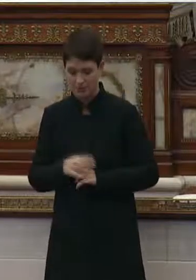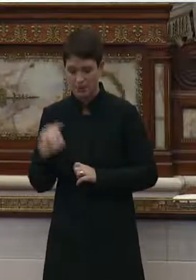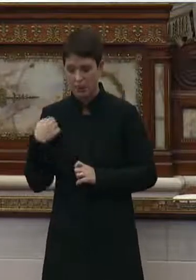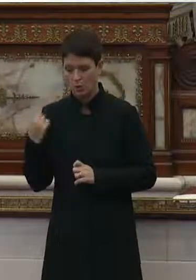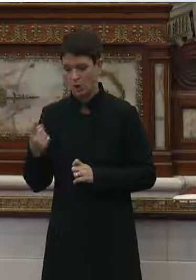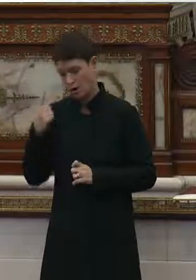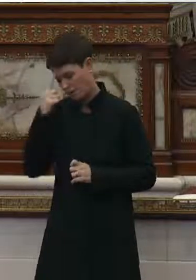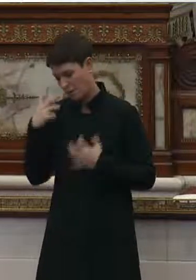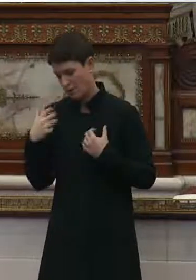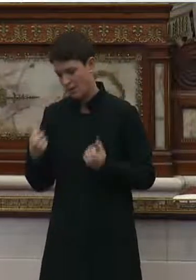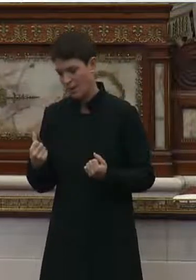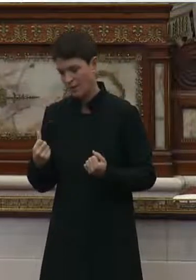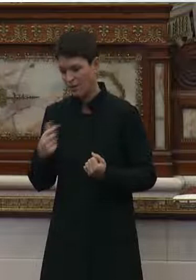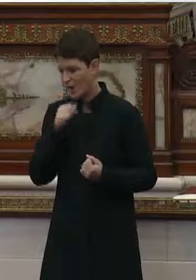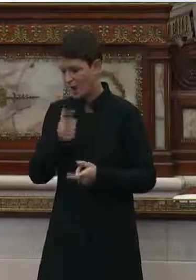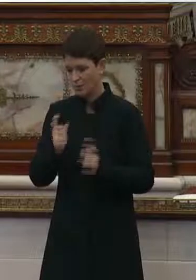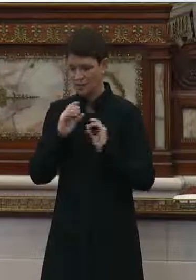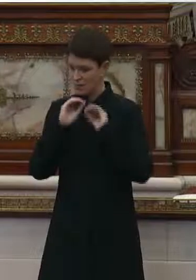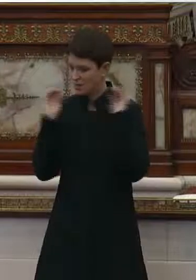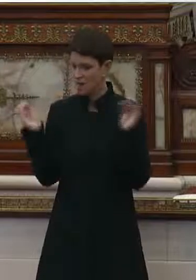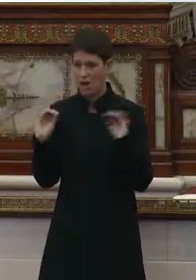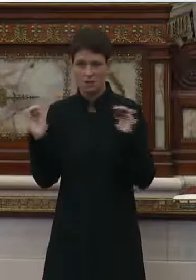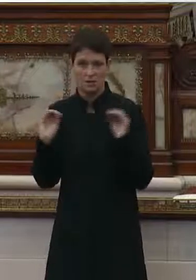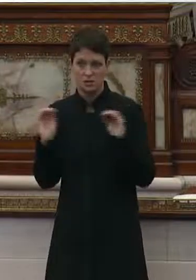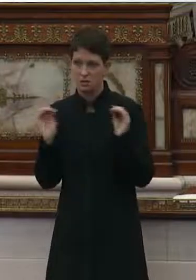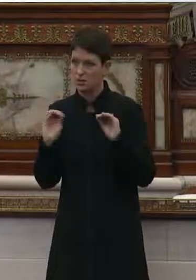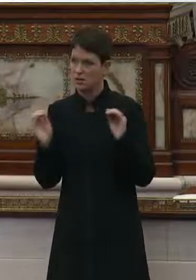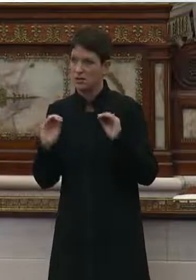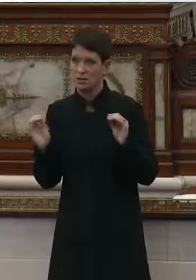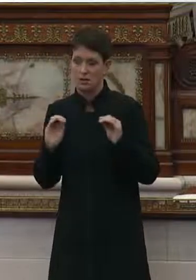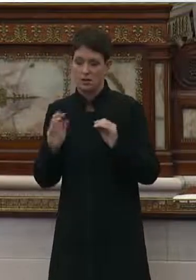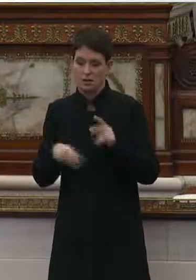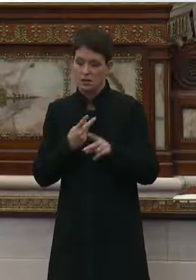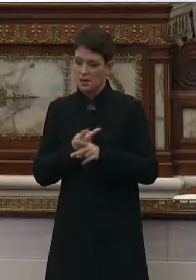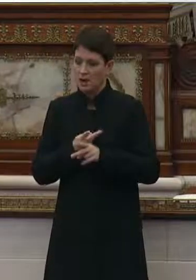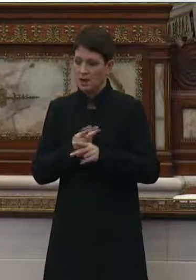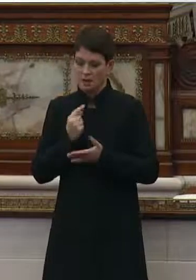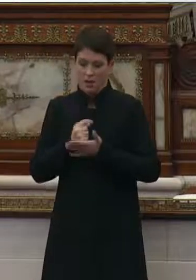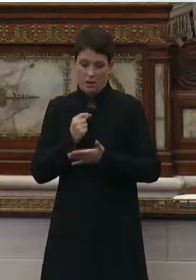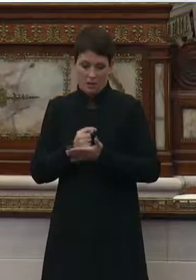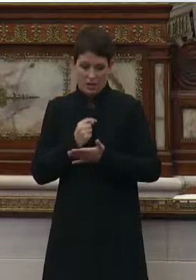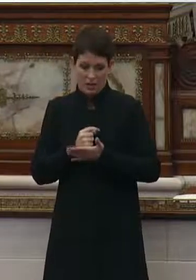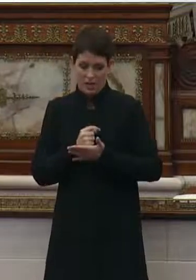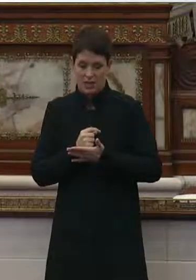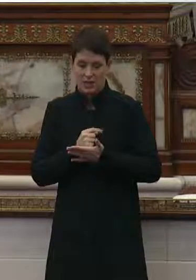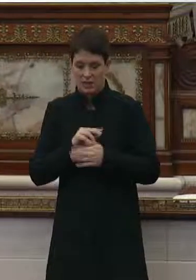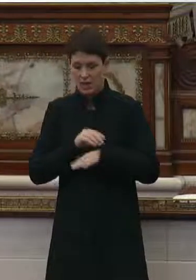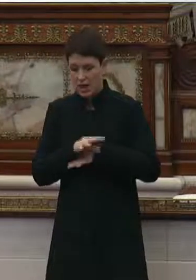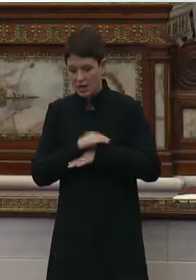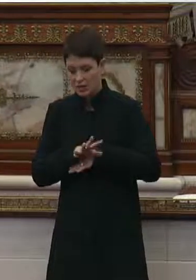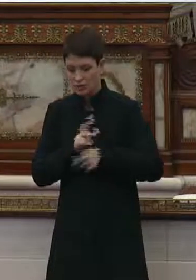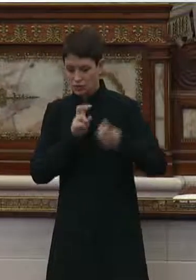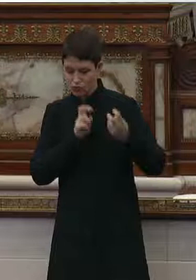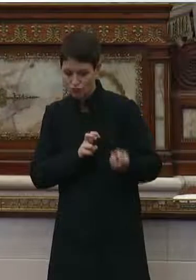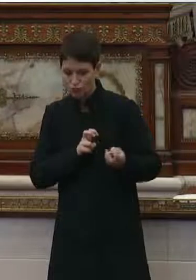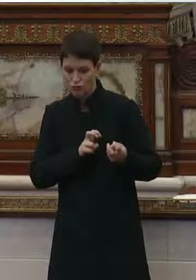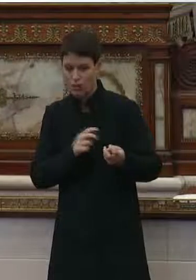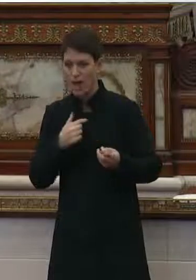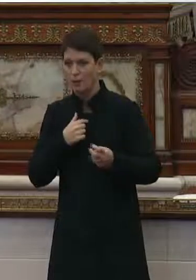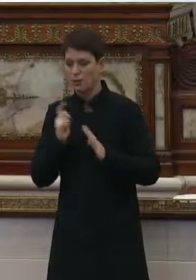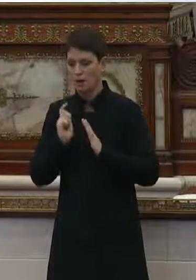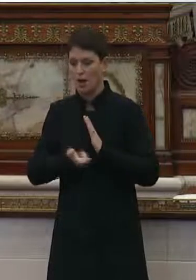as the mental health side, I didn't receive any type of therapy or got a chance to talk to anybody because I was on